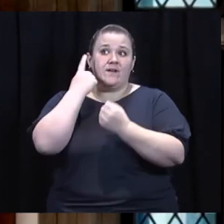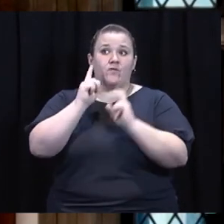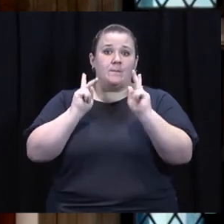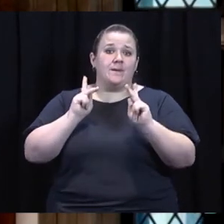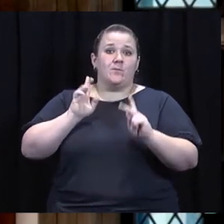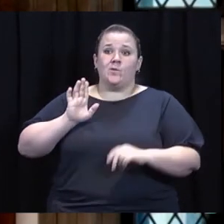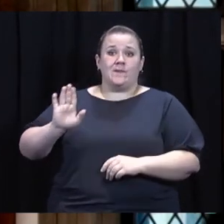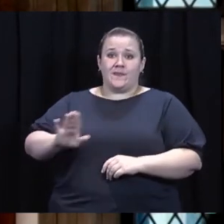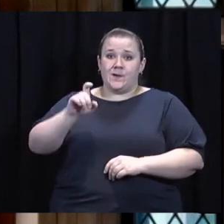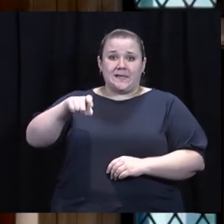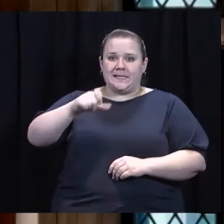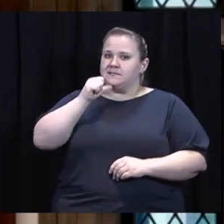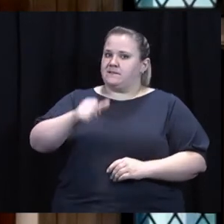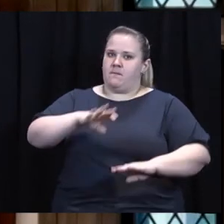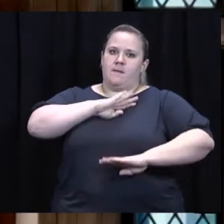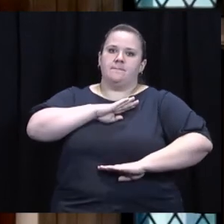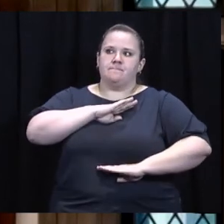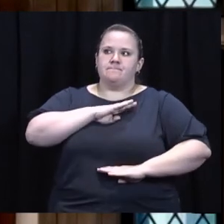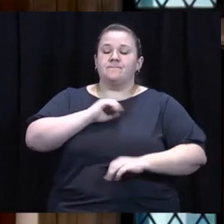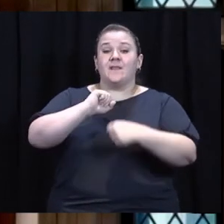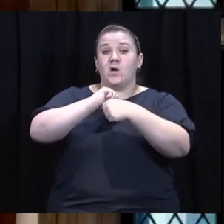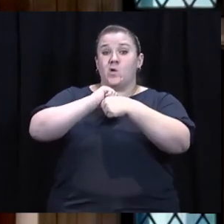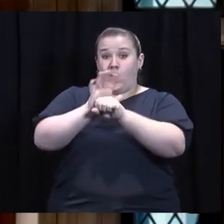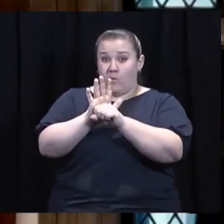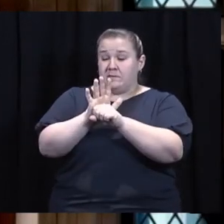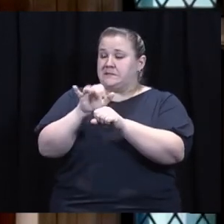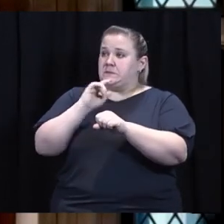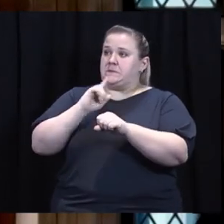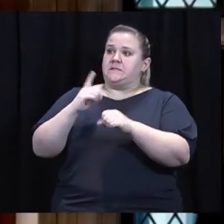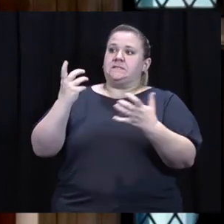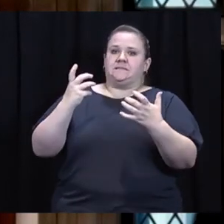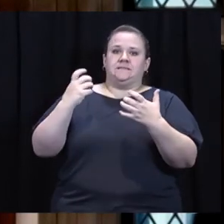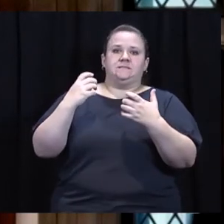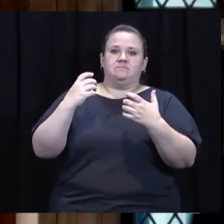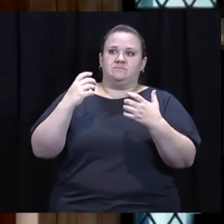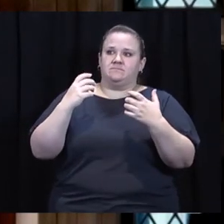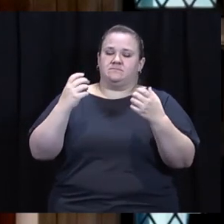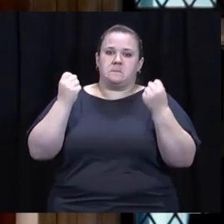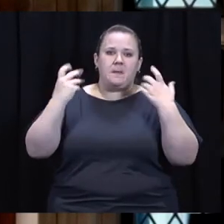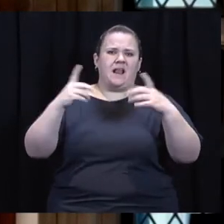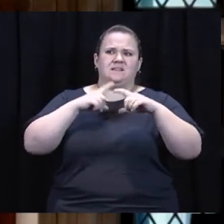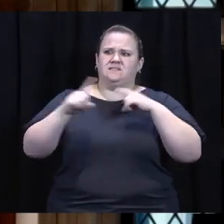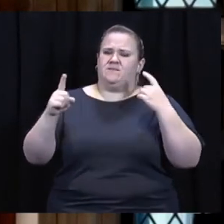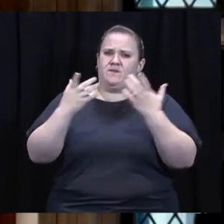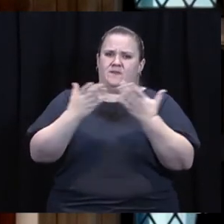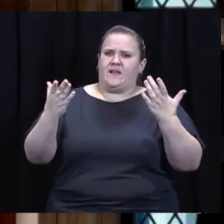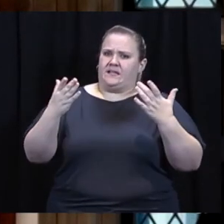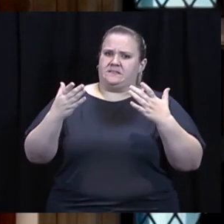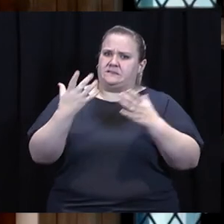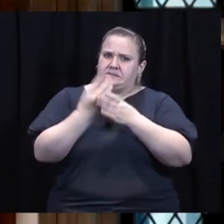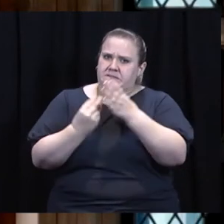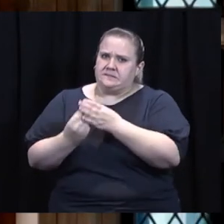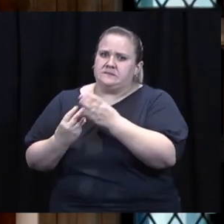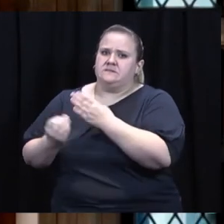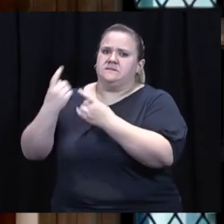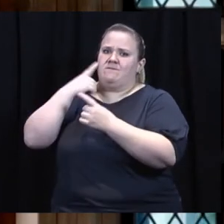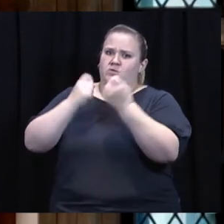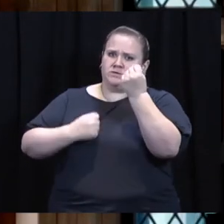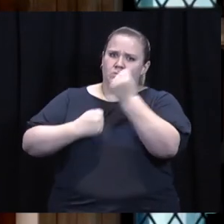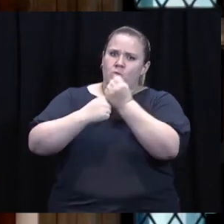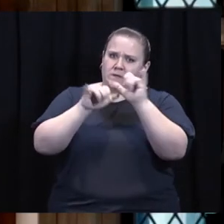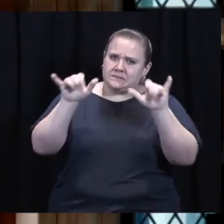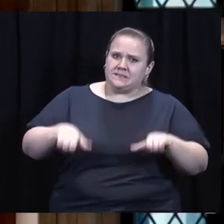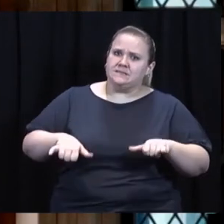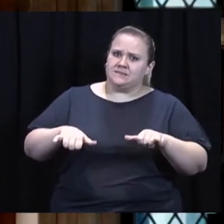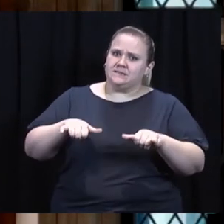advocate for those whose needs are not met. COVID-19 has made plain the many gaps in support systems for people